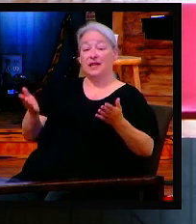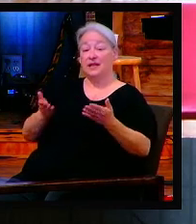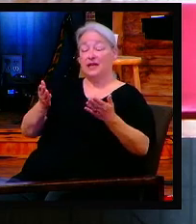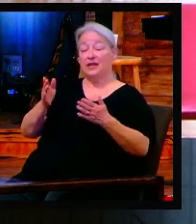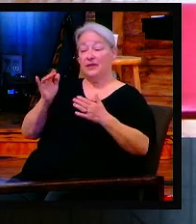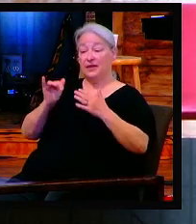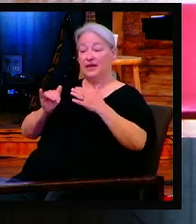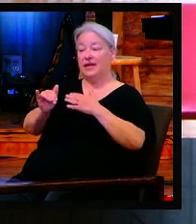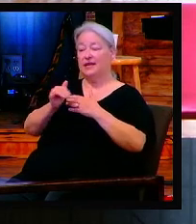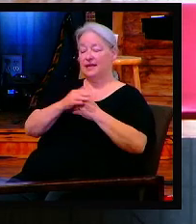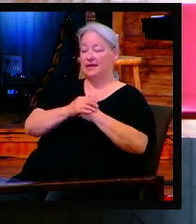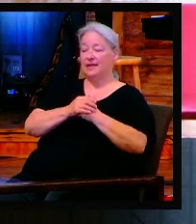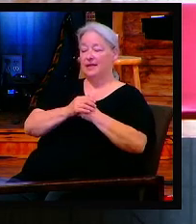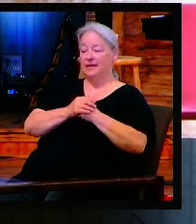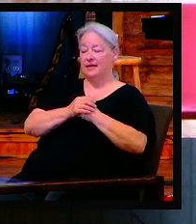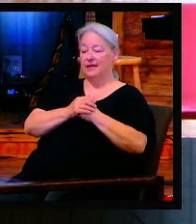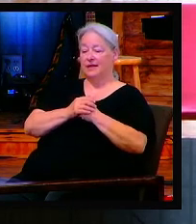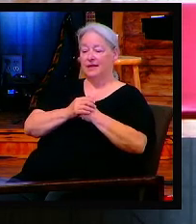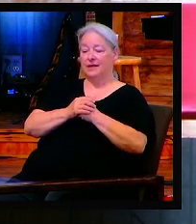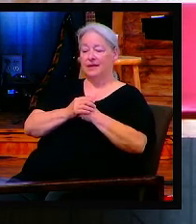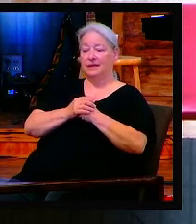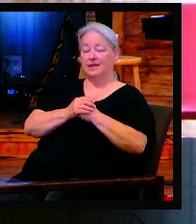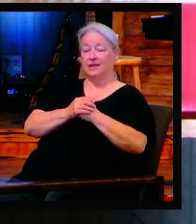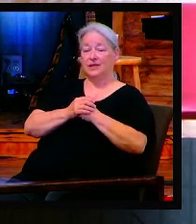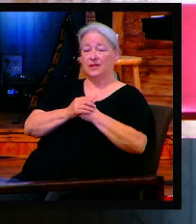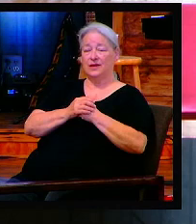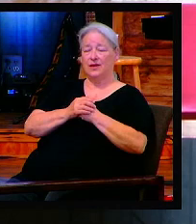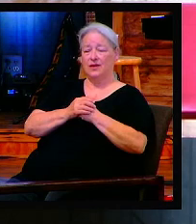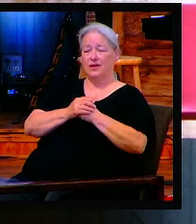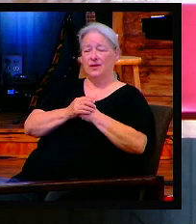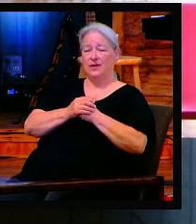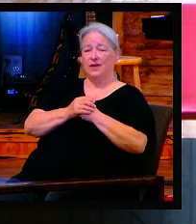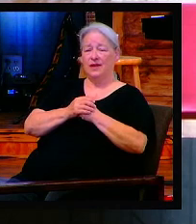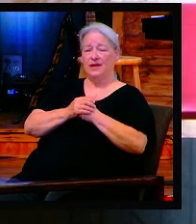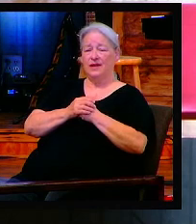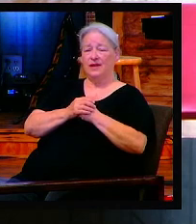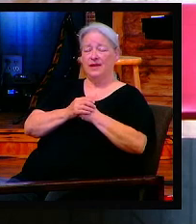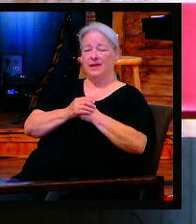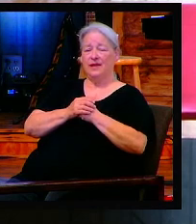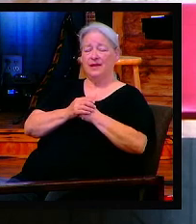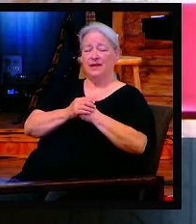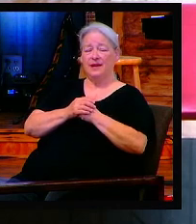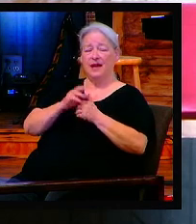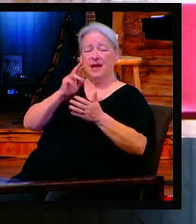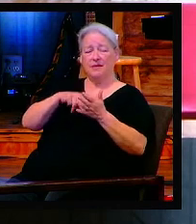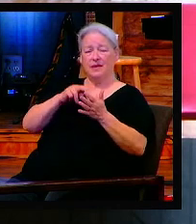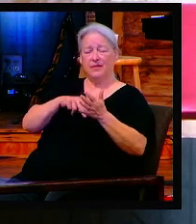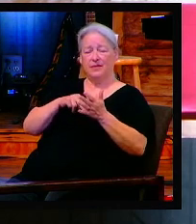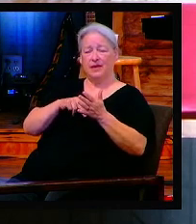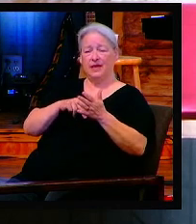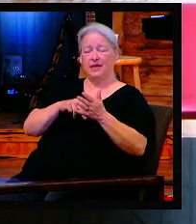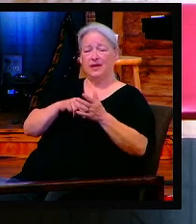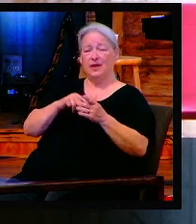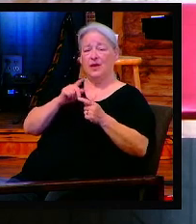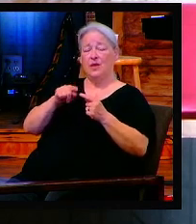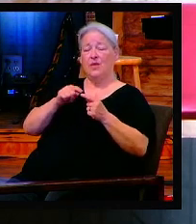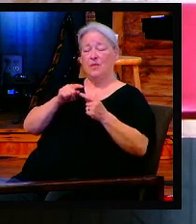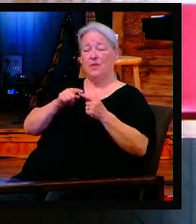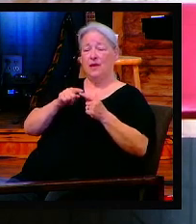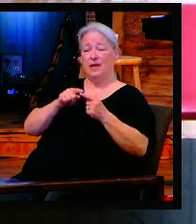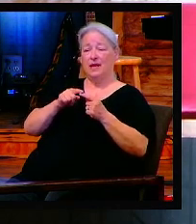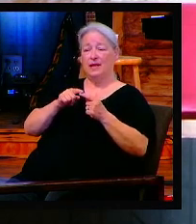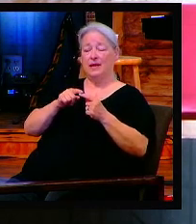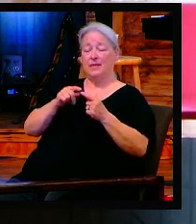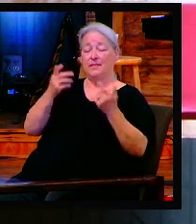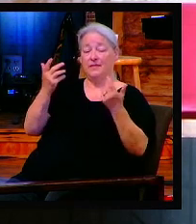and people who live by the Quran. And so as we read this, I'm going to ask a question when I'm done reading it to see if we know the answer.